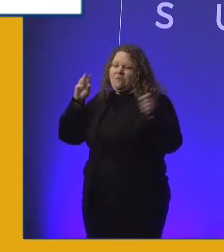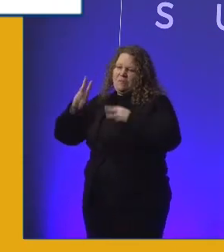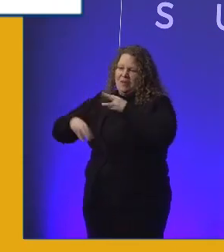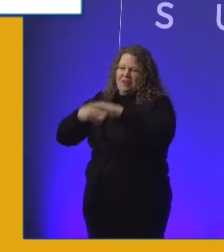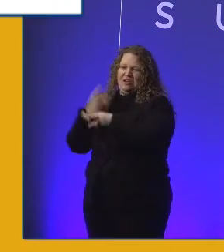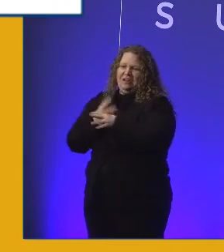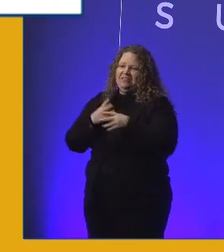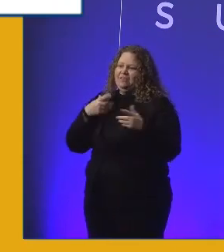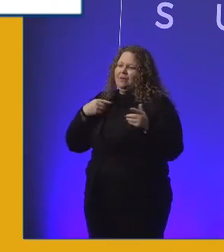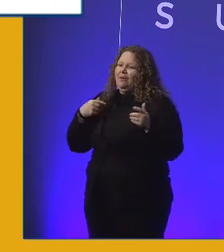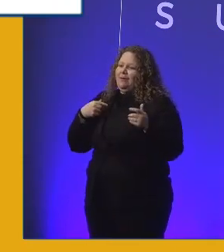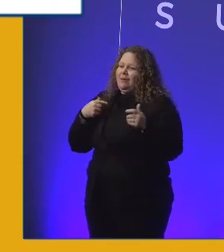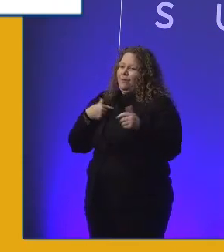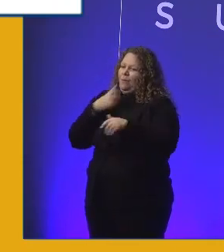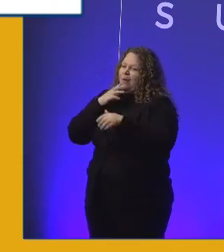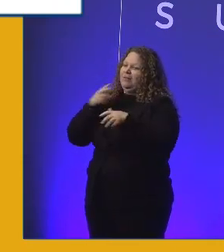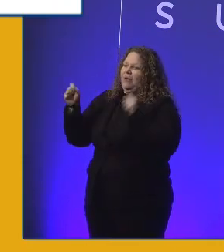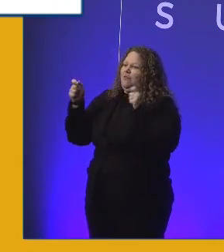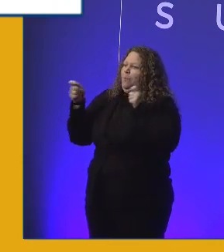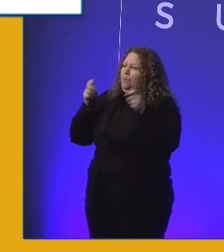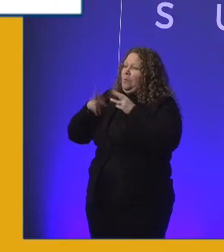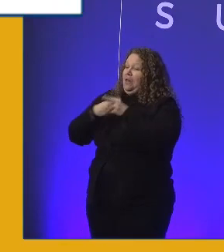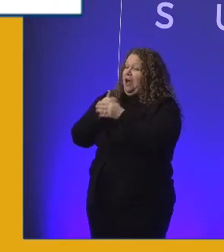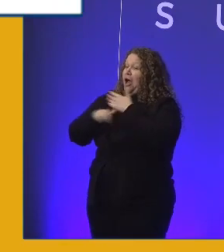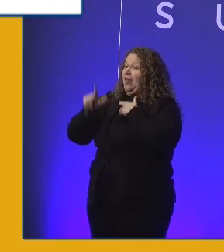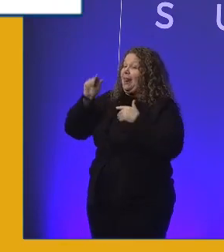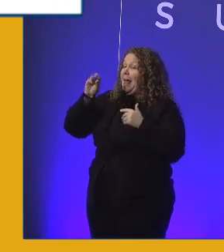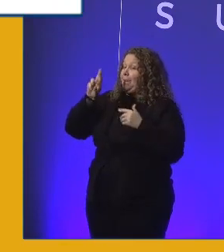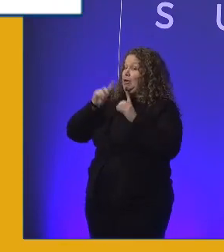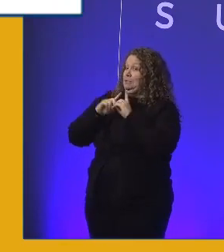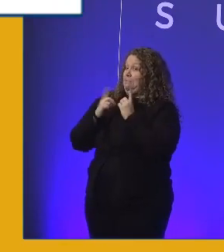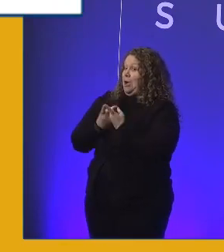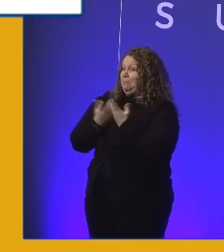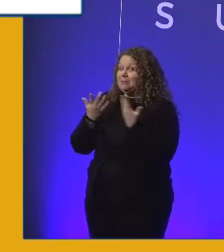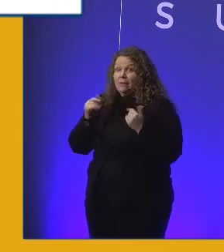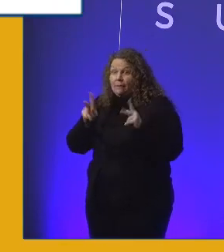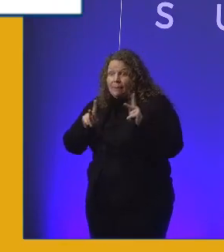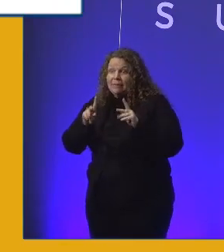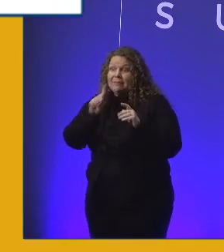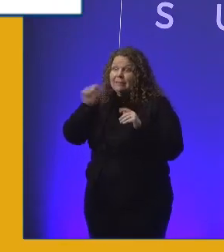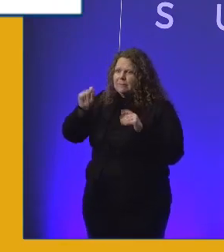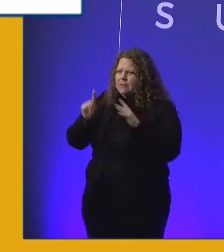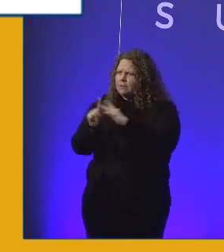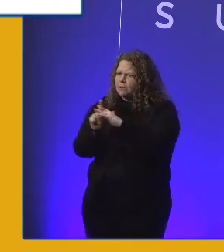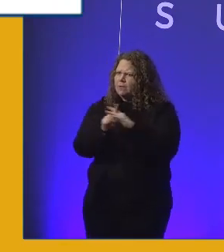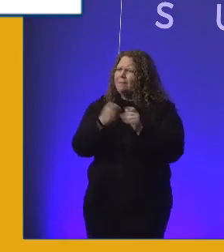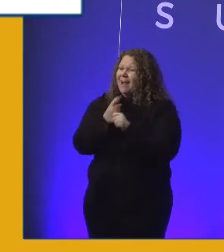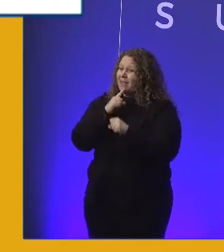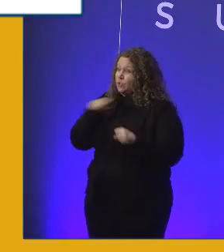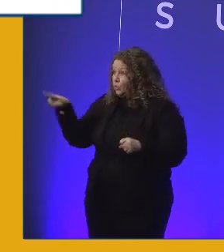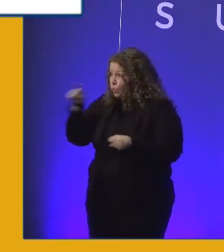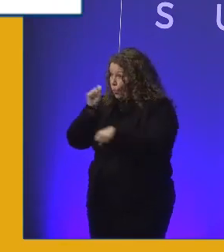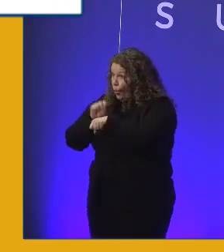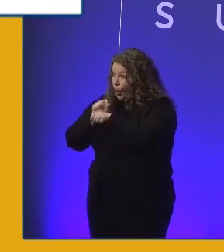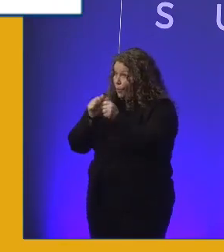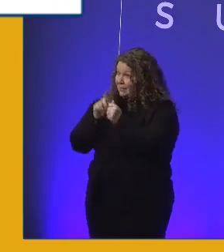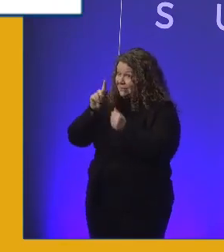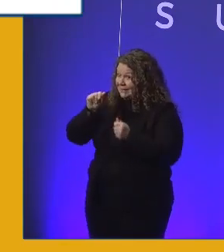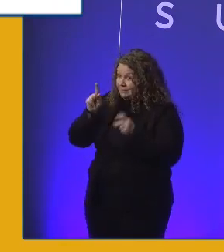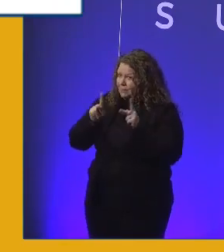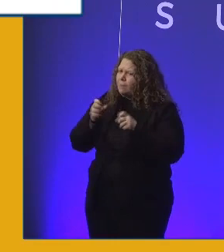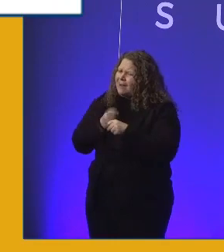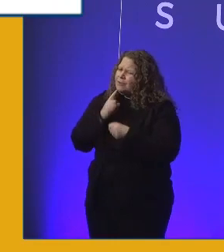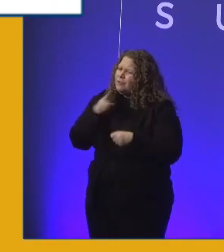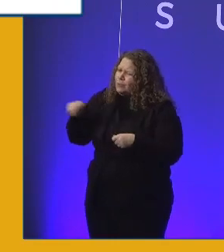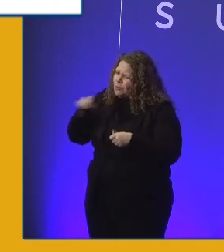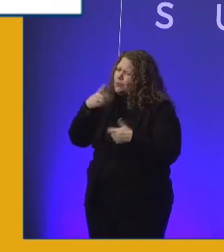where people with disabilities interface with society and make sure that the people who serve them understand that this technology can empower people with